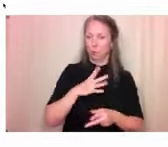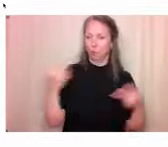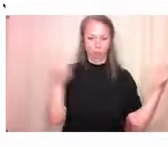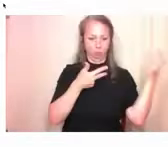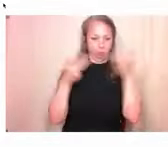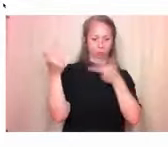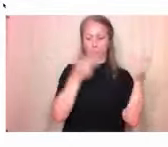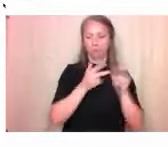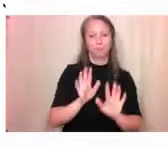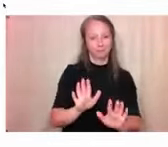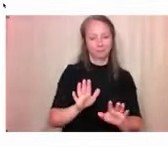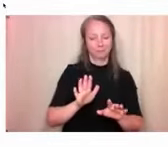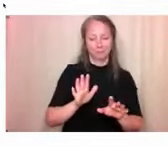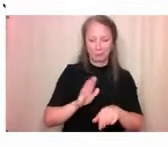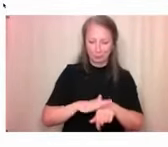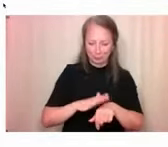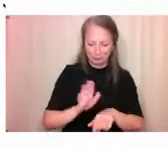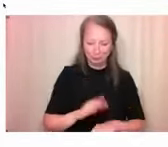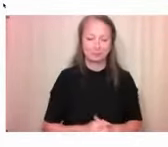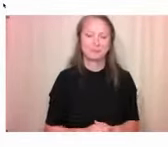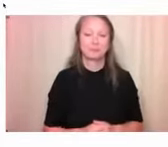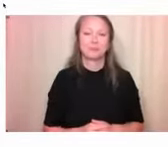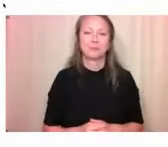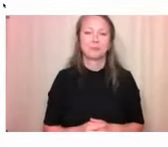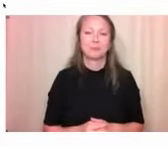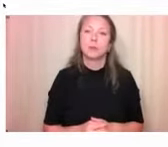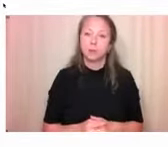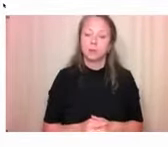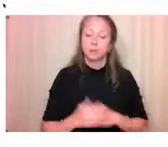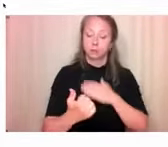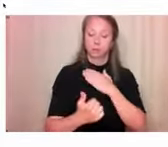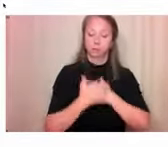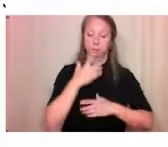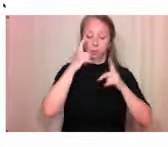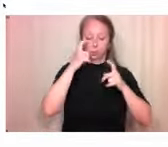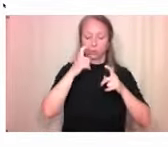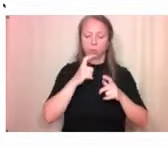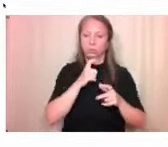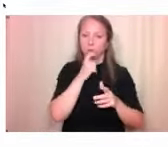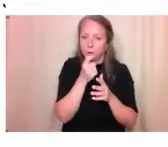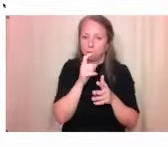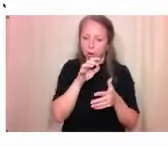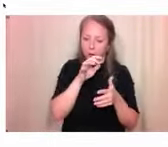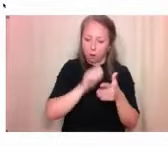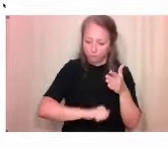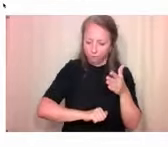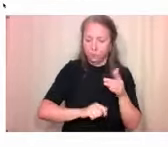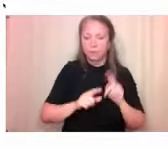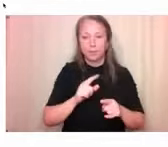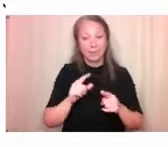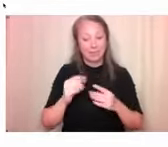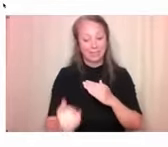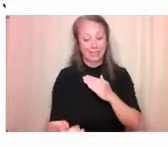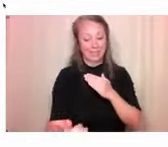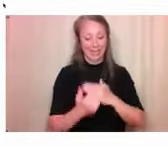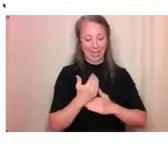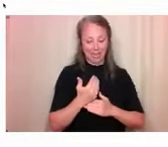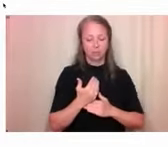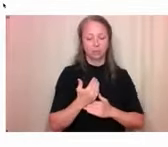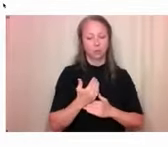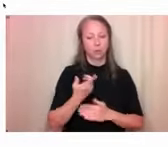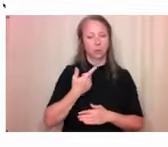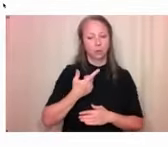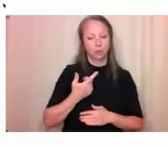And also note that we can't remove photos, but we will be monitoring the submissions as they come in to ensure that they meet the terms and conditions